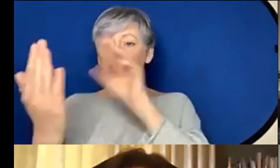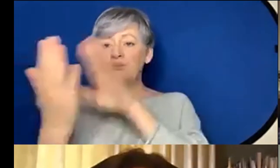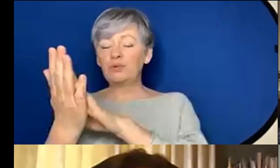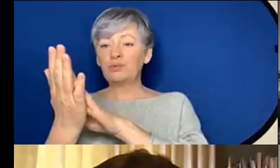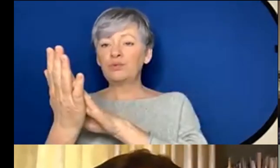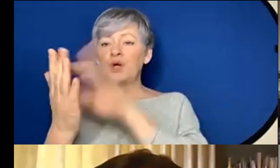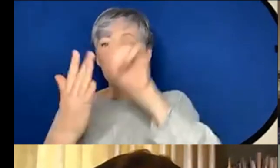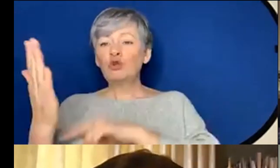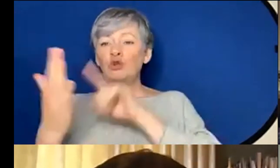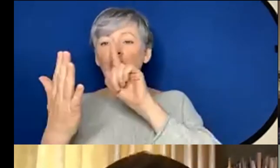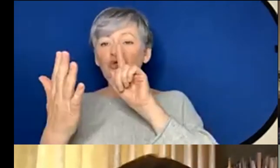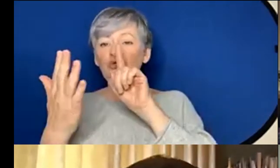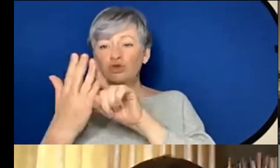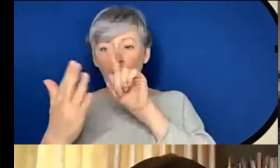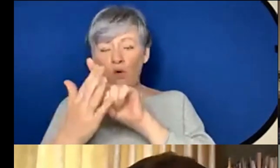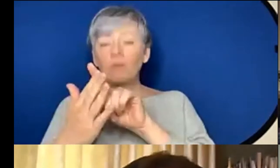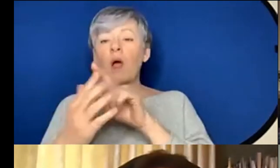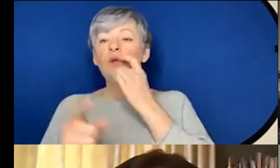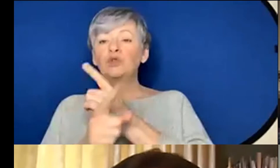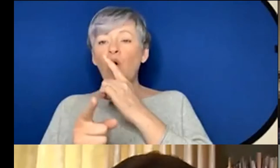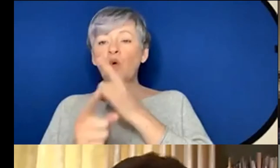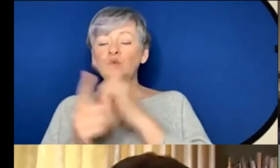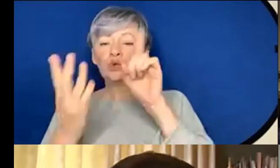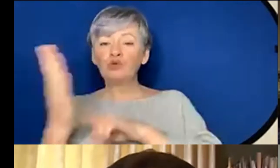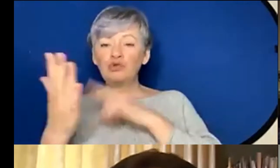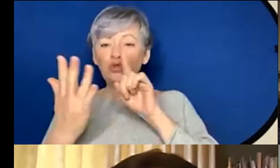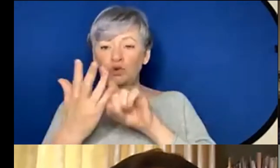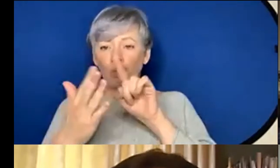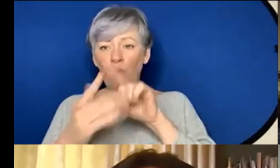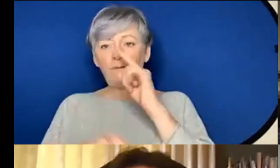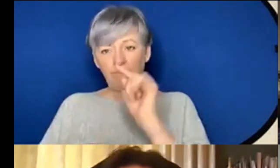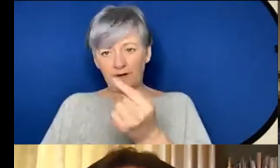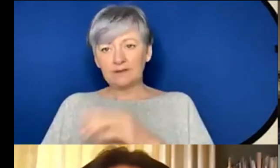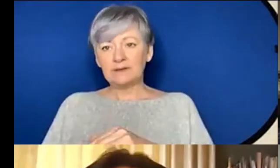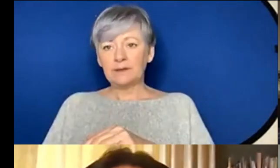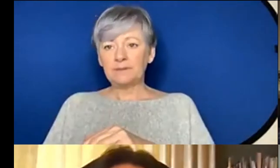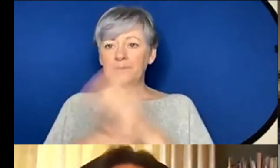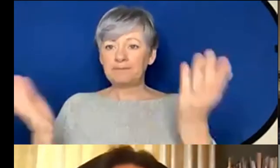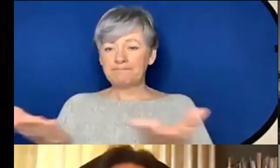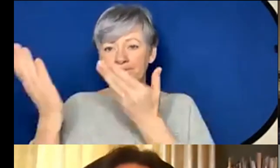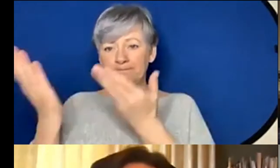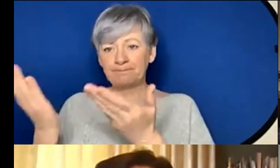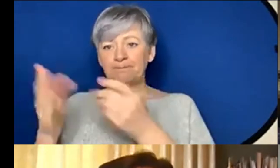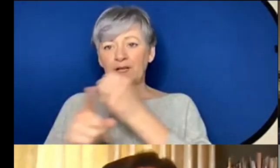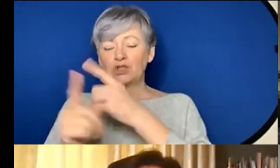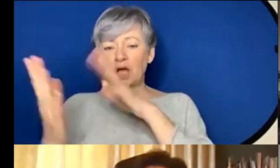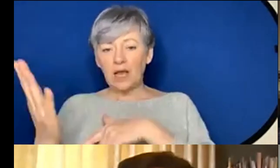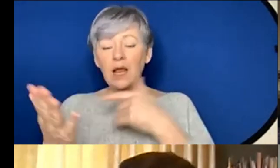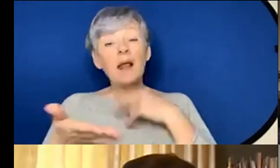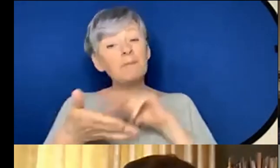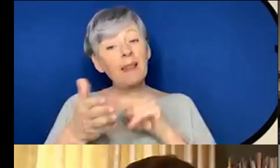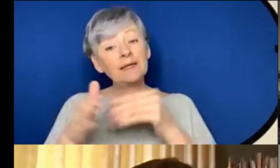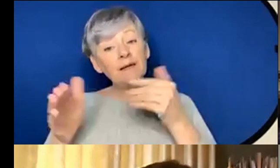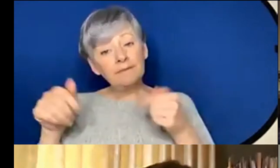because I'm going to speak to Joe first there we go that should come up in planning this session